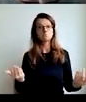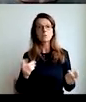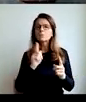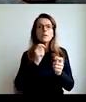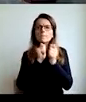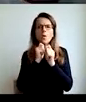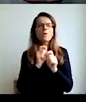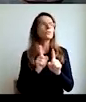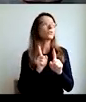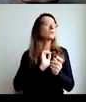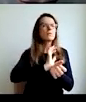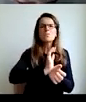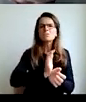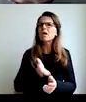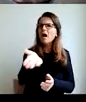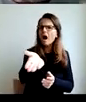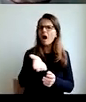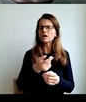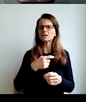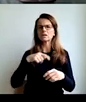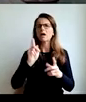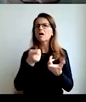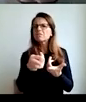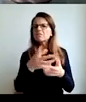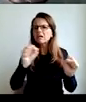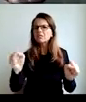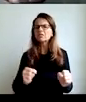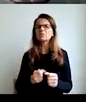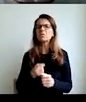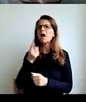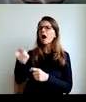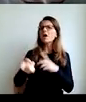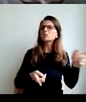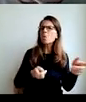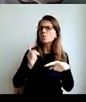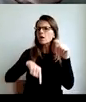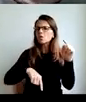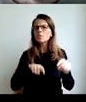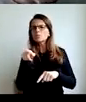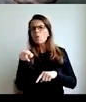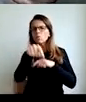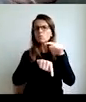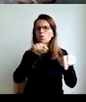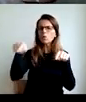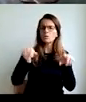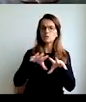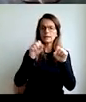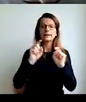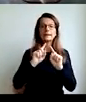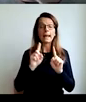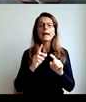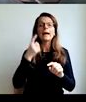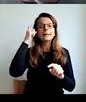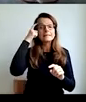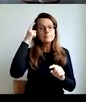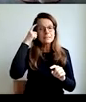parents and children, it's not to ask them what they did, where they went, and what